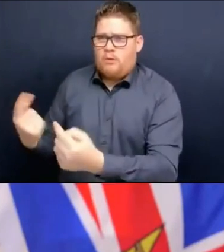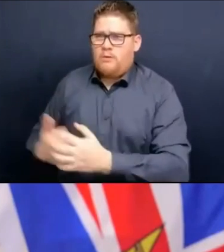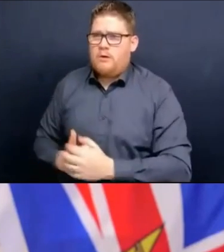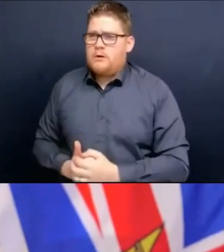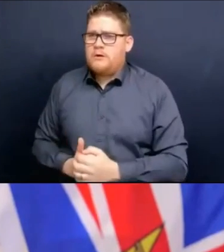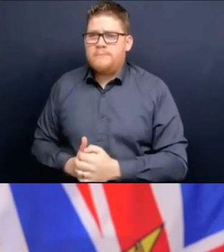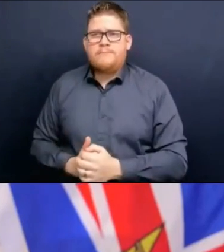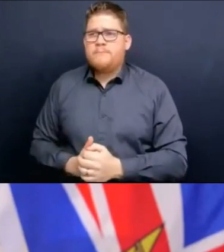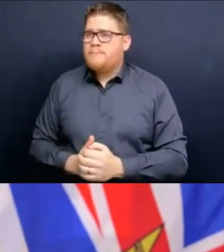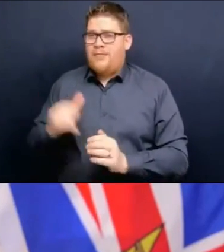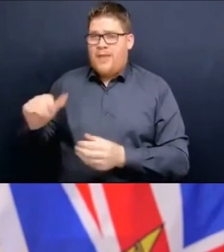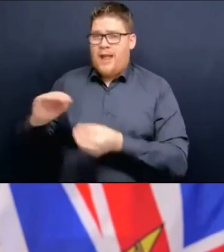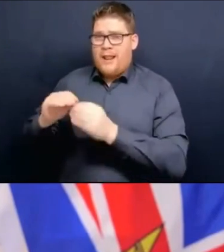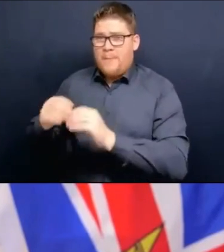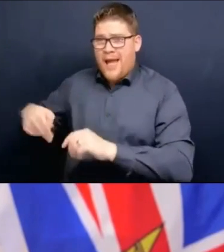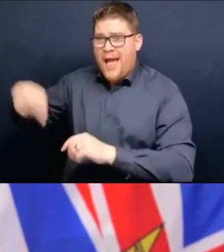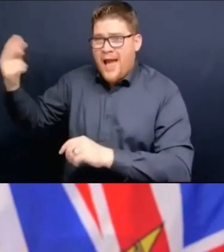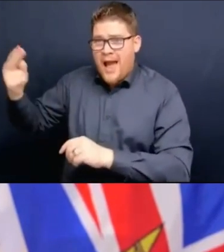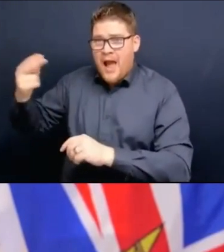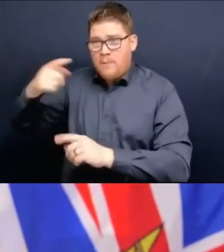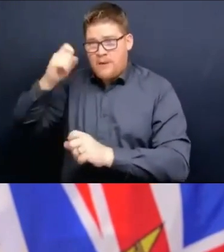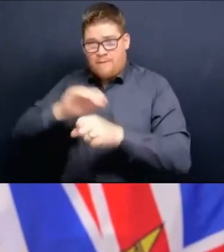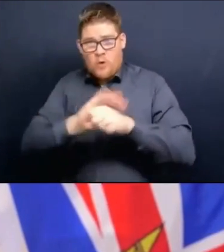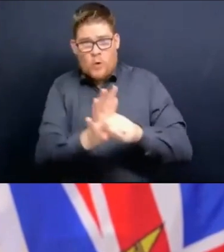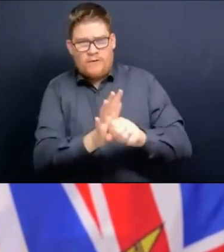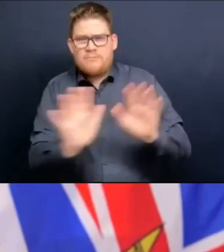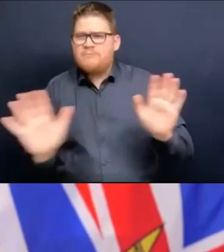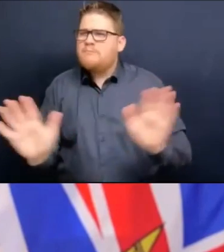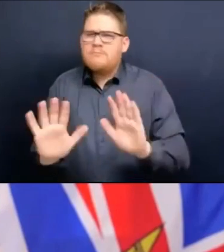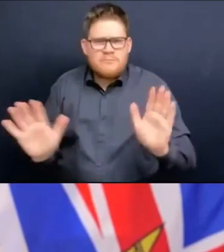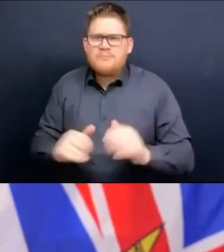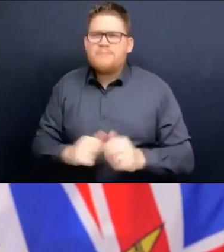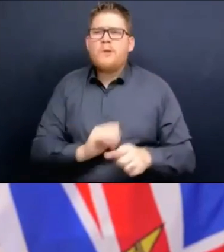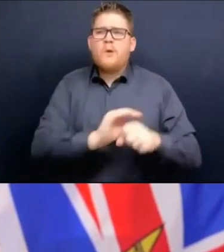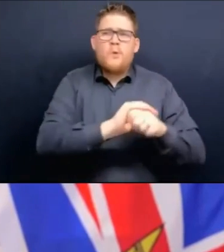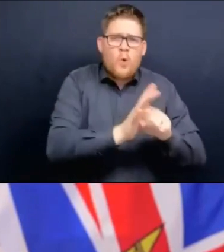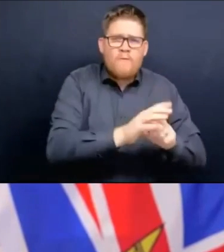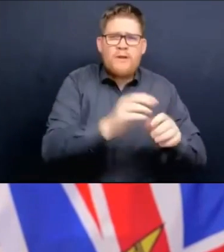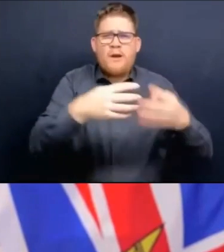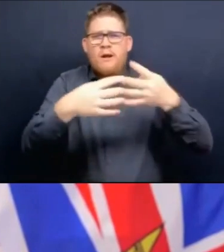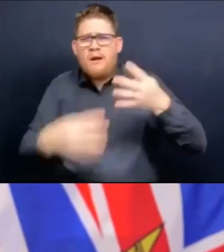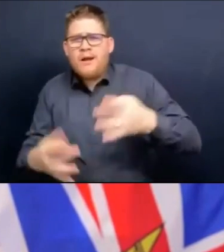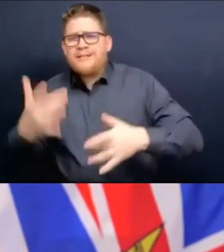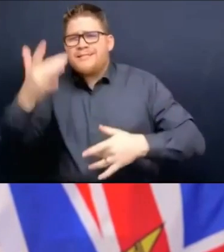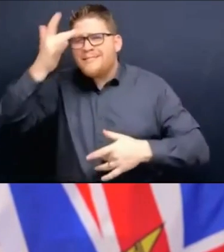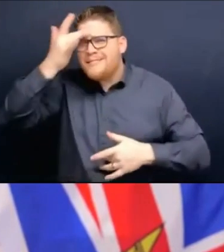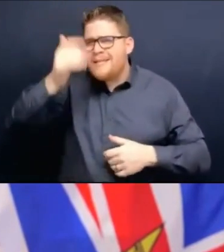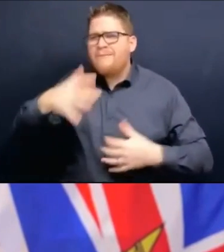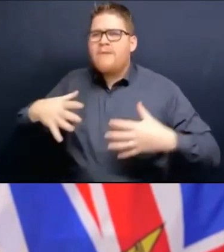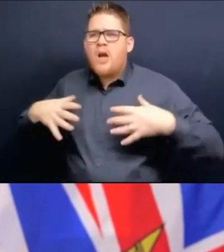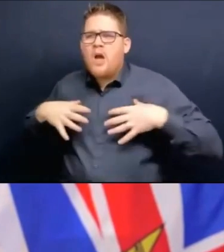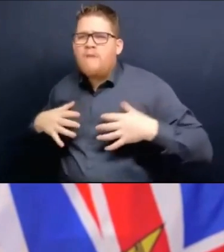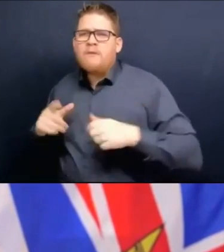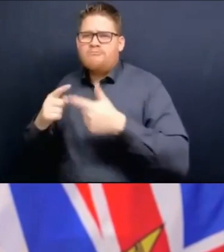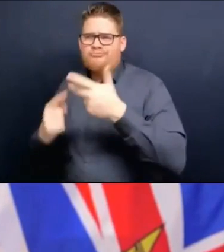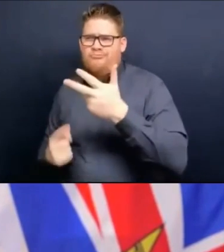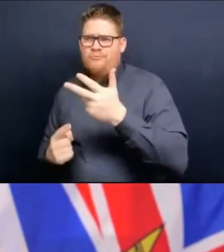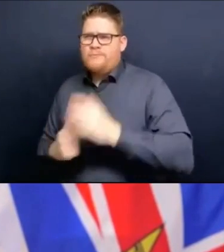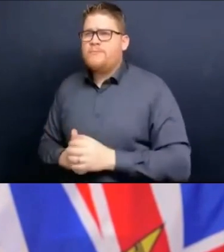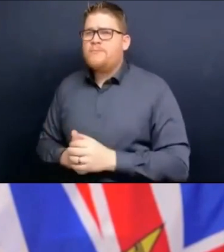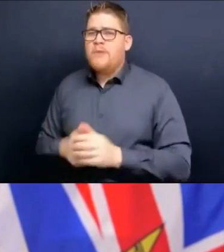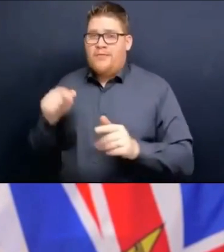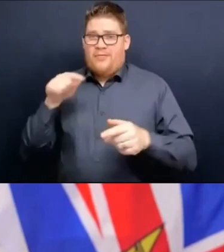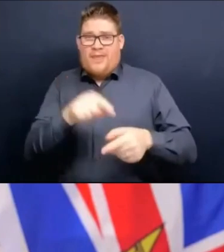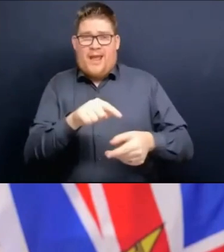-19. We're talking about it. all illness including COVID-19. In comparison to similar periods in previous years,